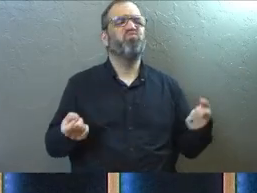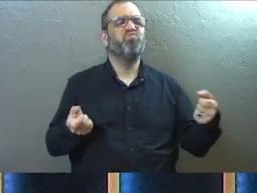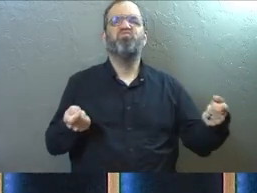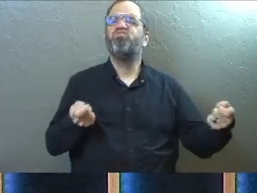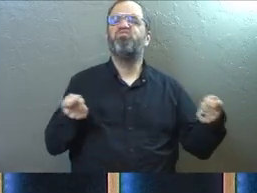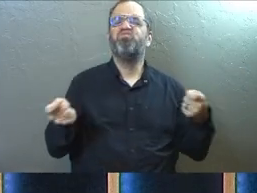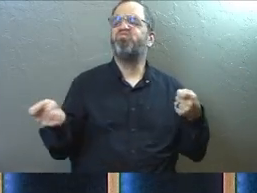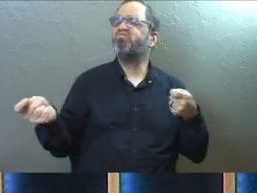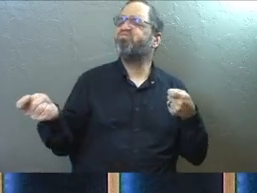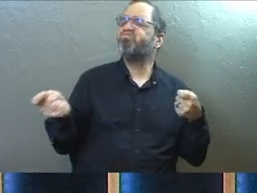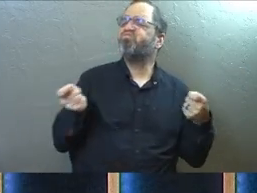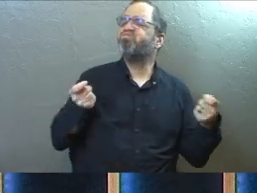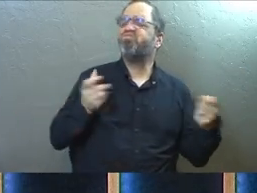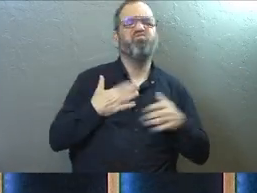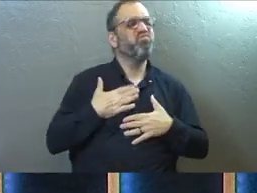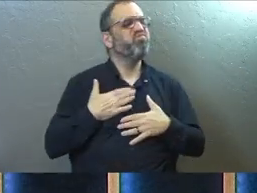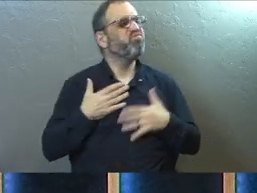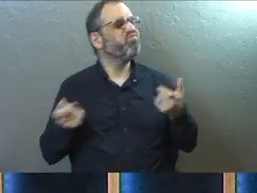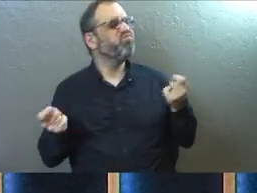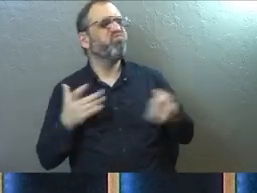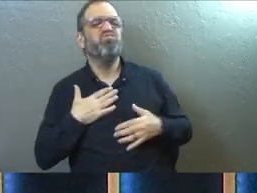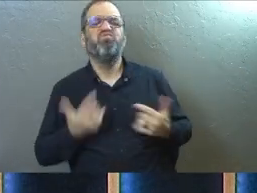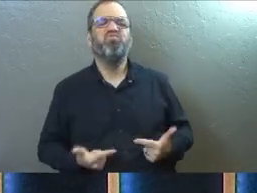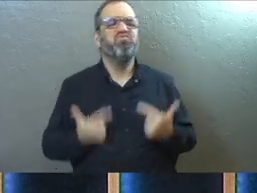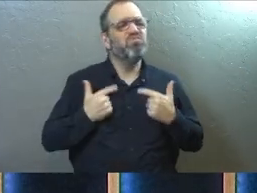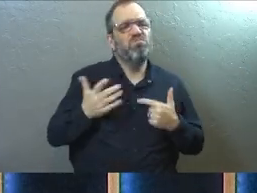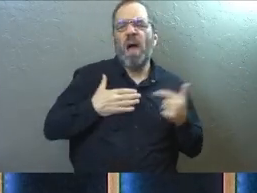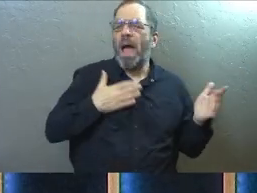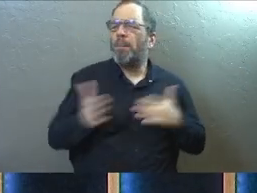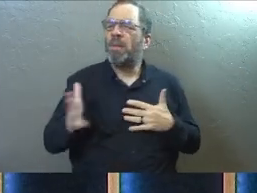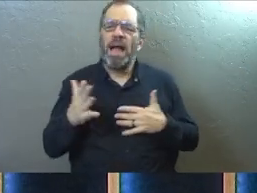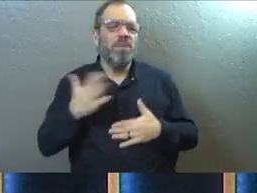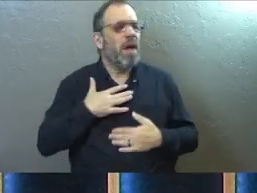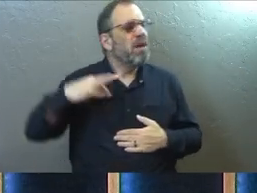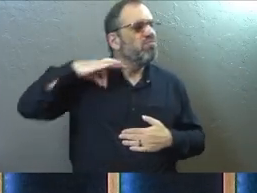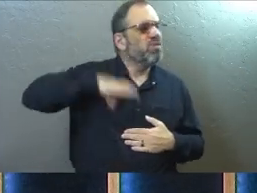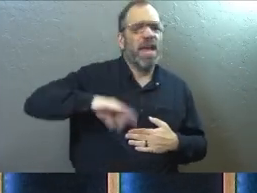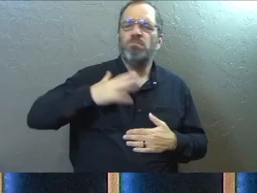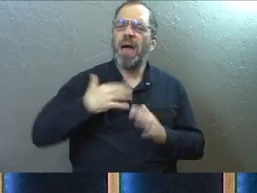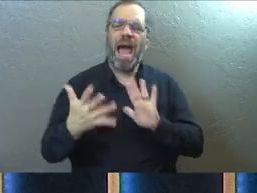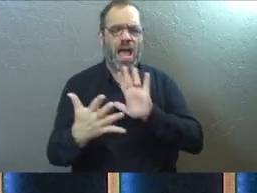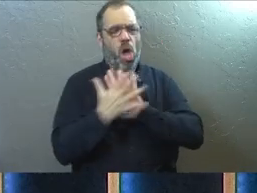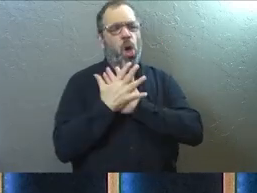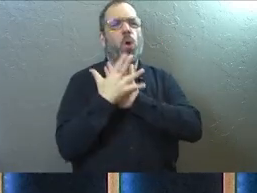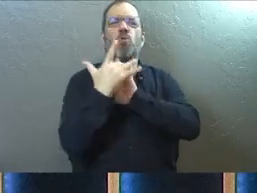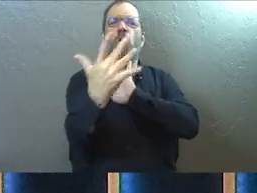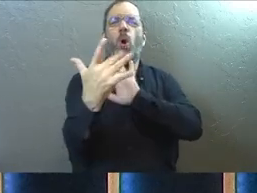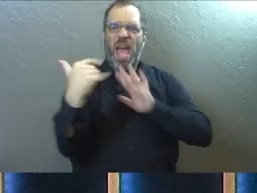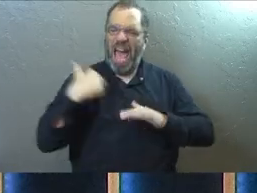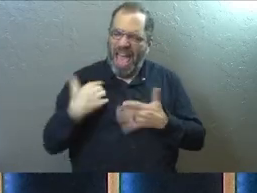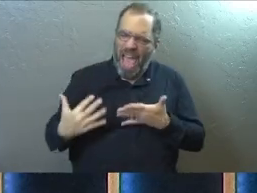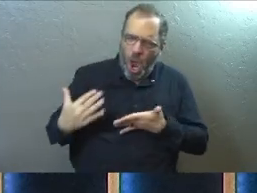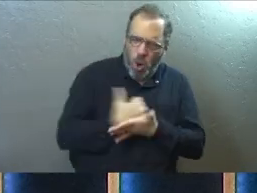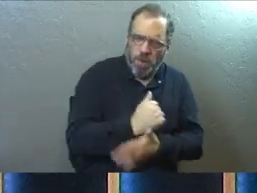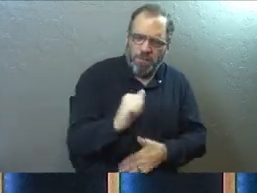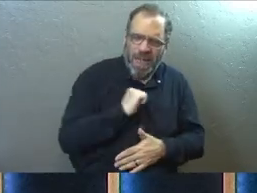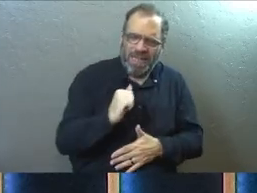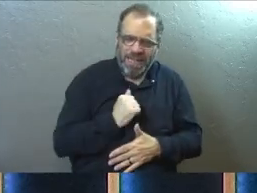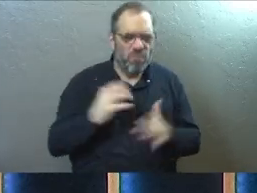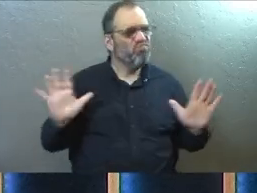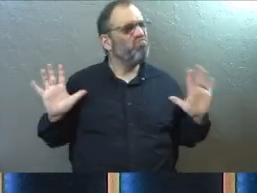I want to make my own plans and follow my own plans and gain my own glory that I earned myself.